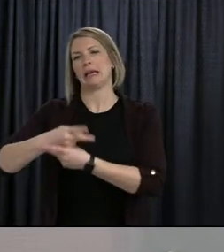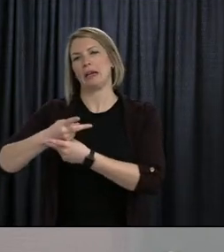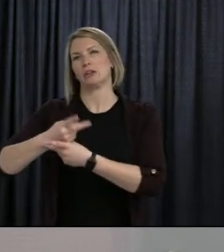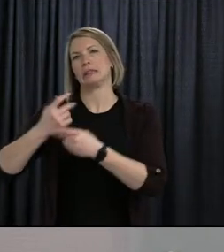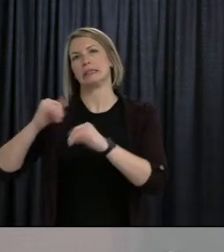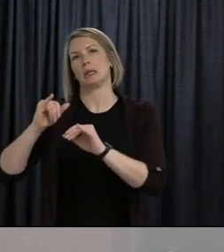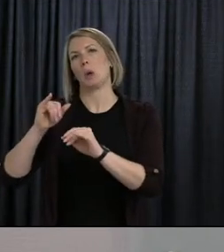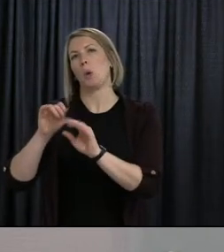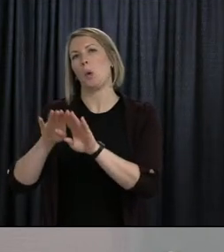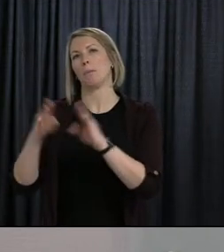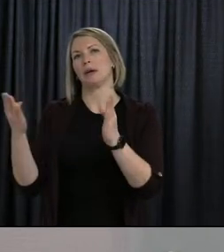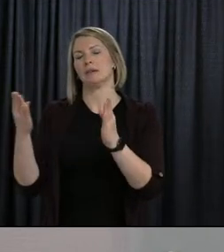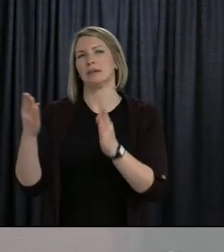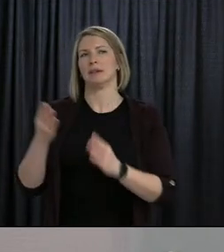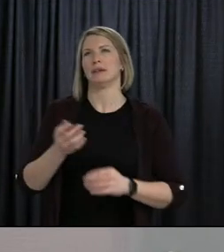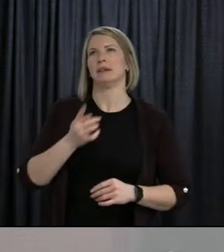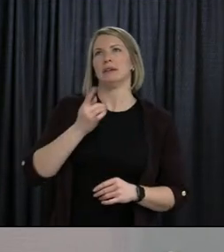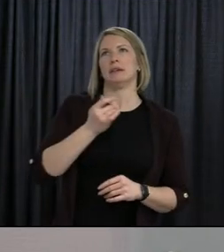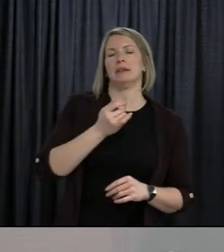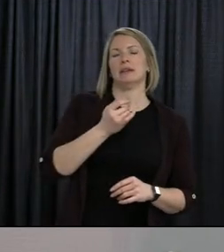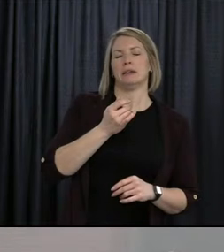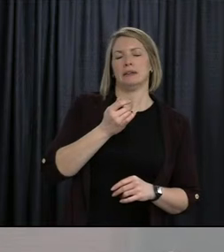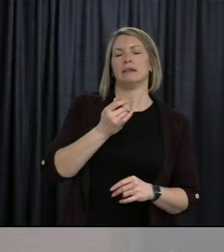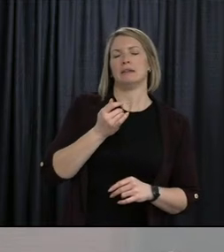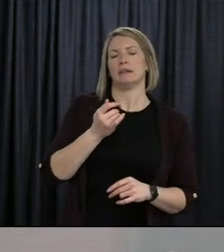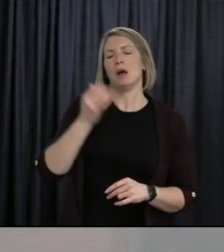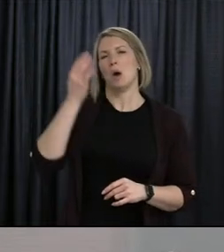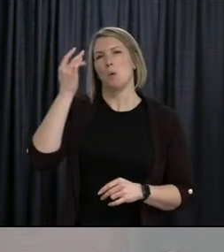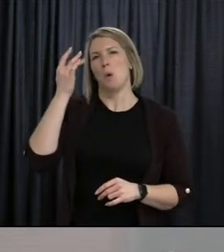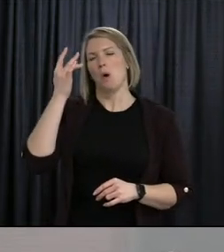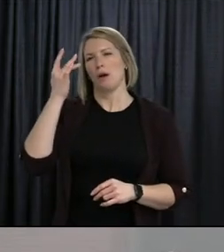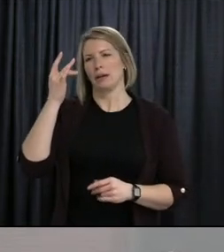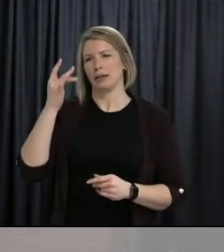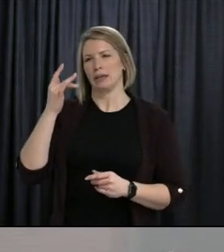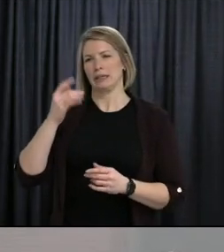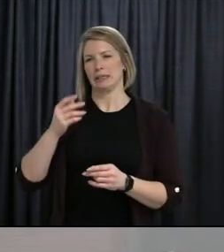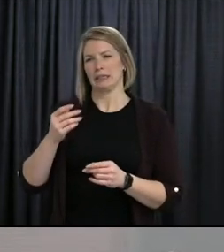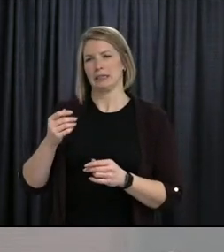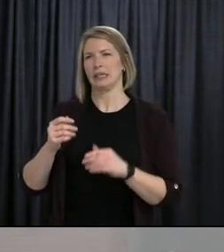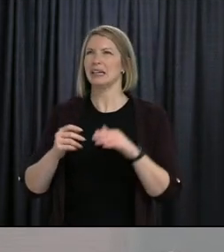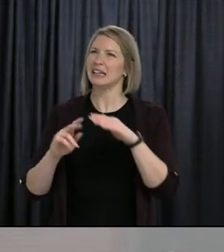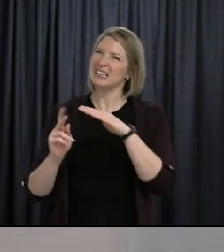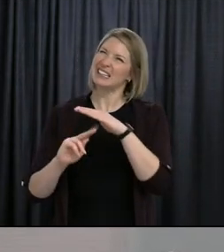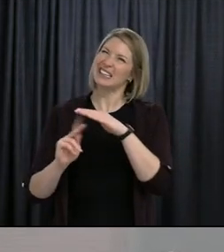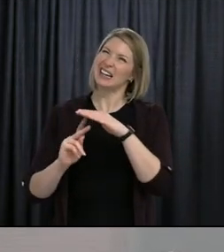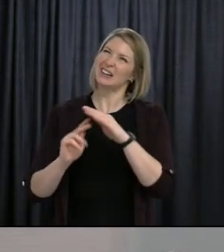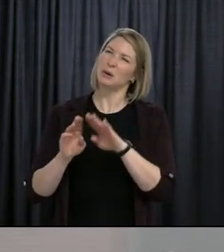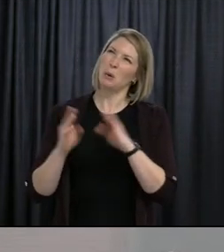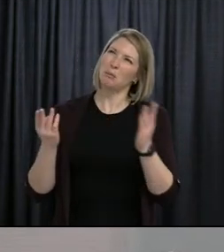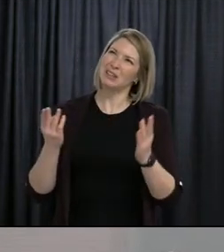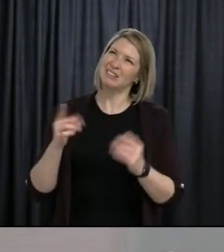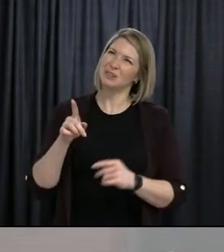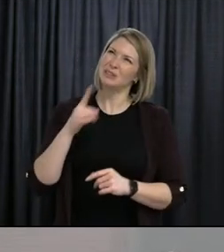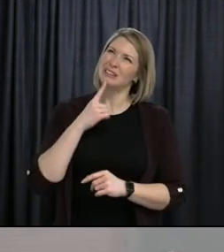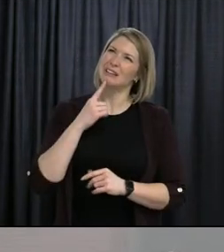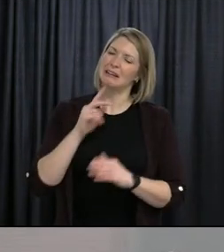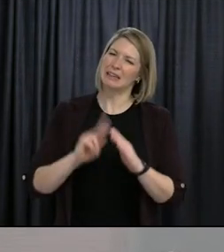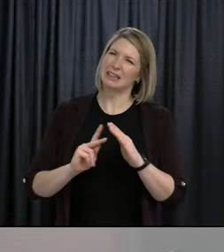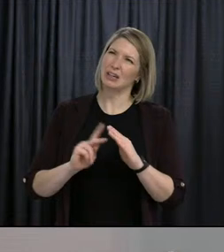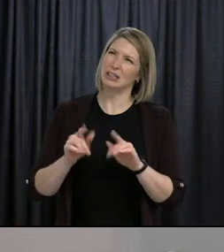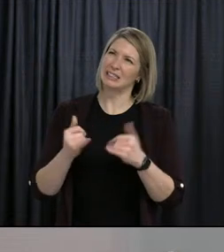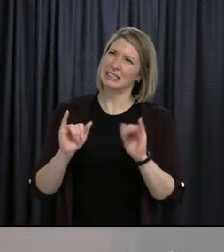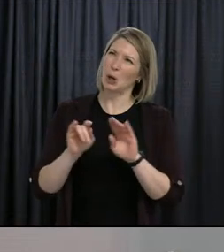that it's not a form of transmission? Why are the kindergartens still open? Why